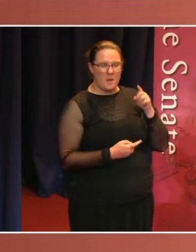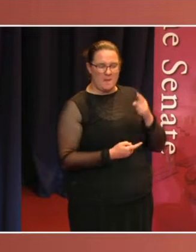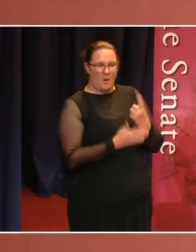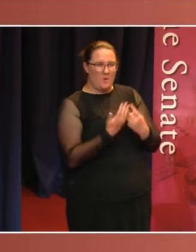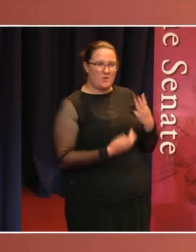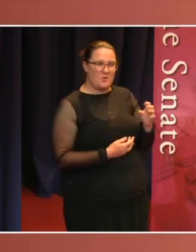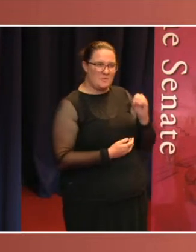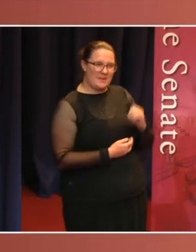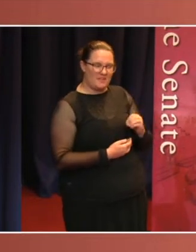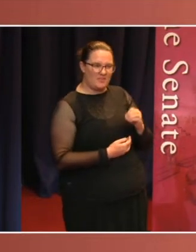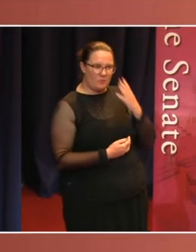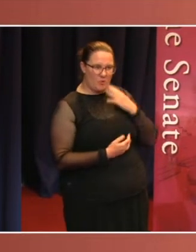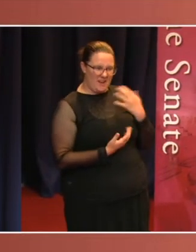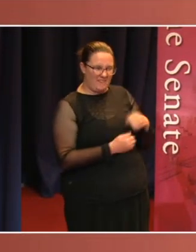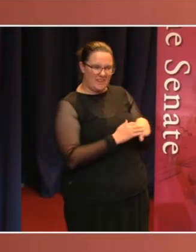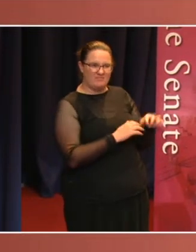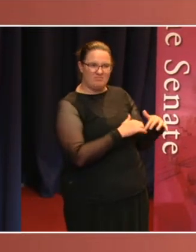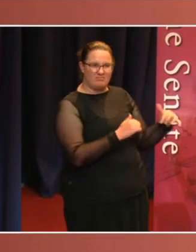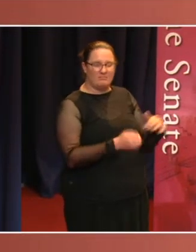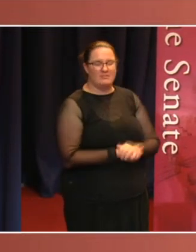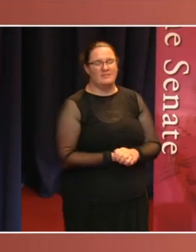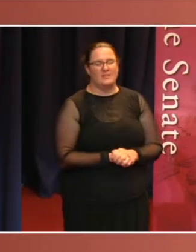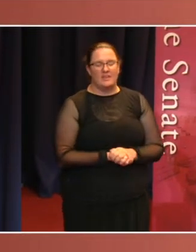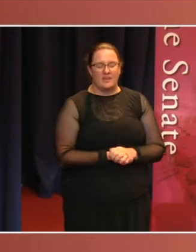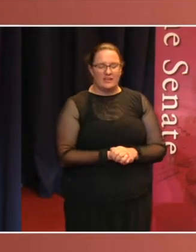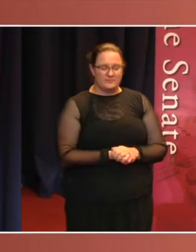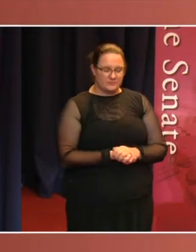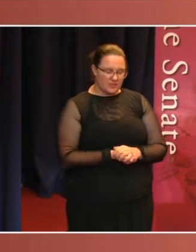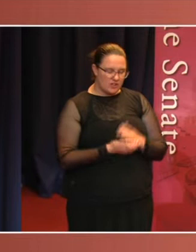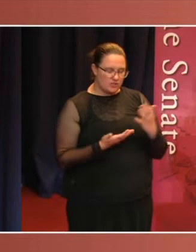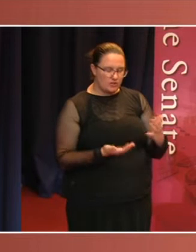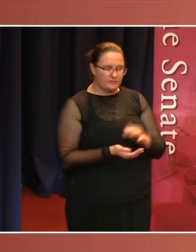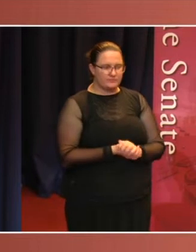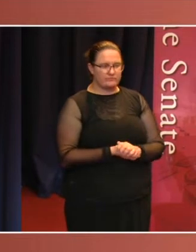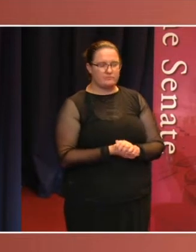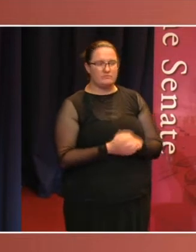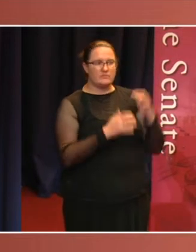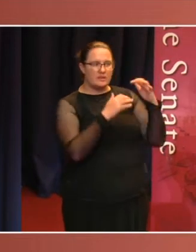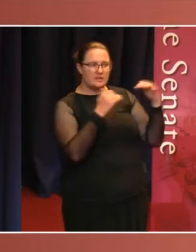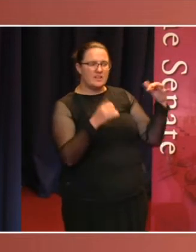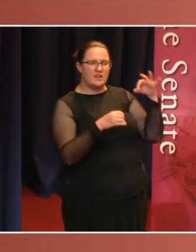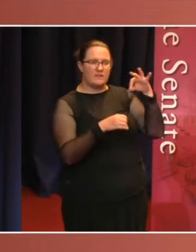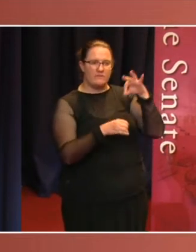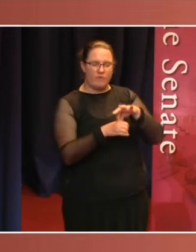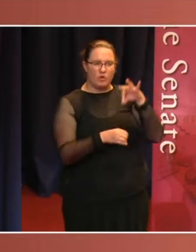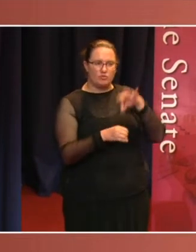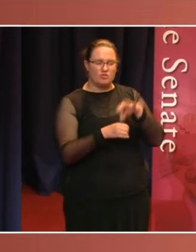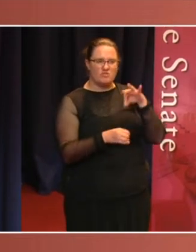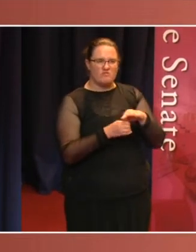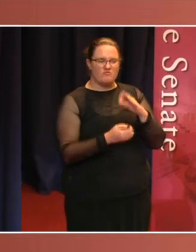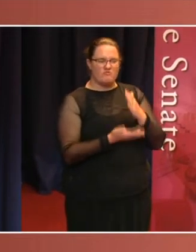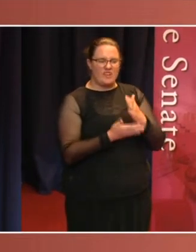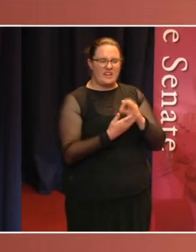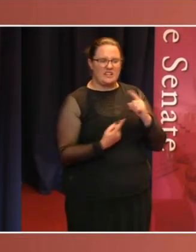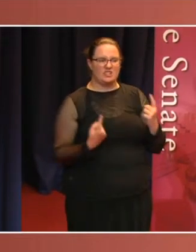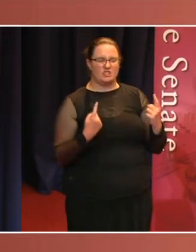And while the party system means that, for the most part, a major party senator's vote does not vary, no matter what state they come from,